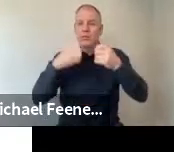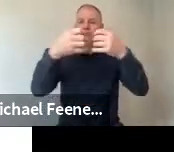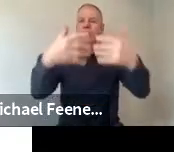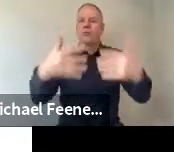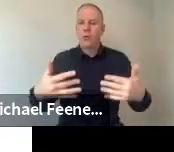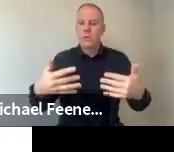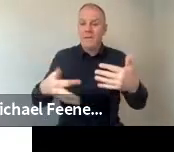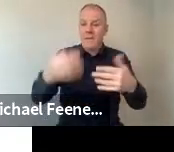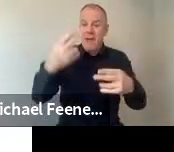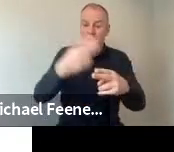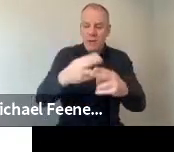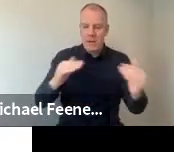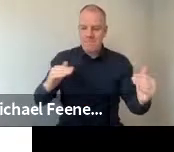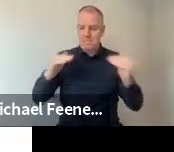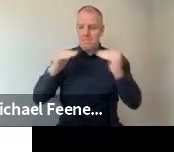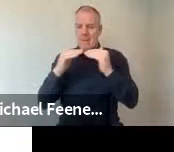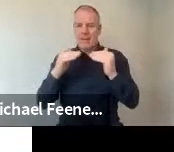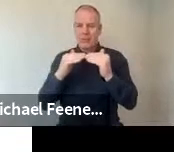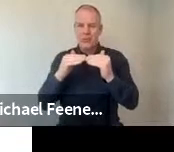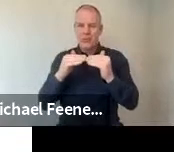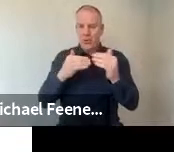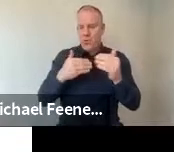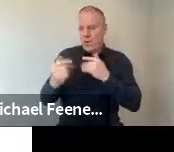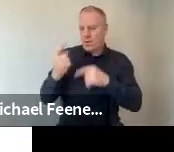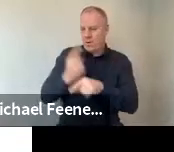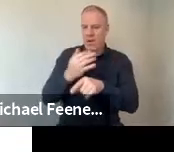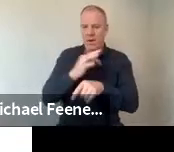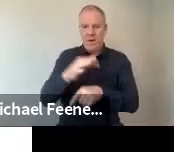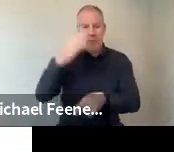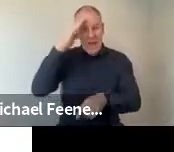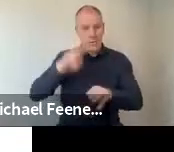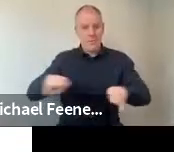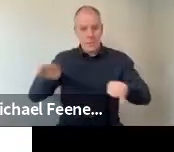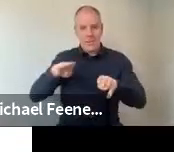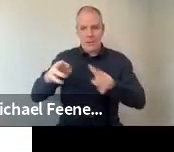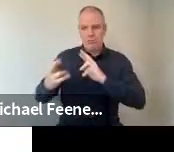presenting match the characteristics of the Irish population.